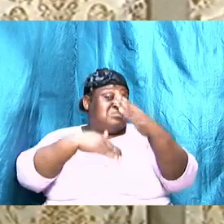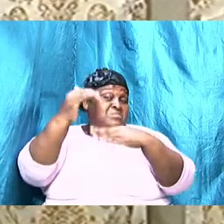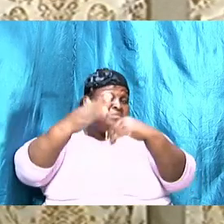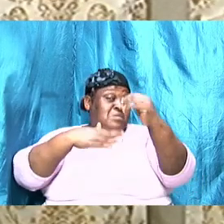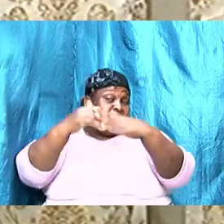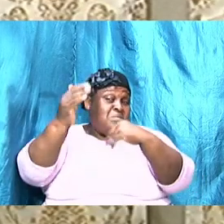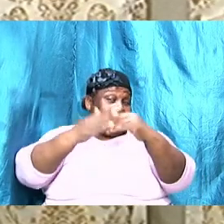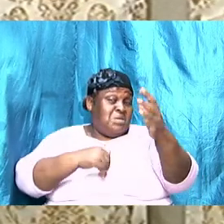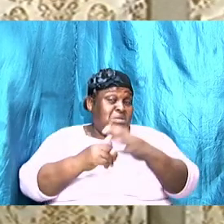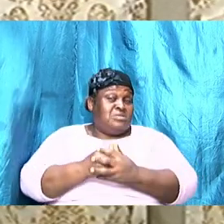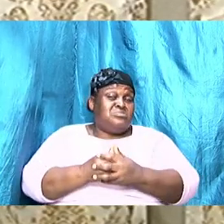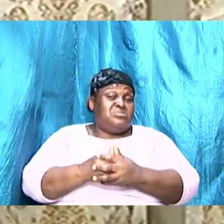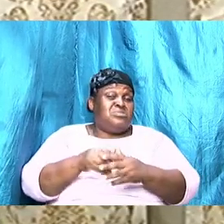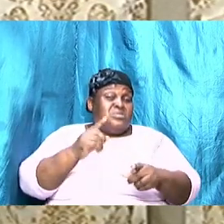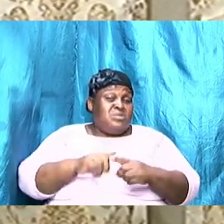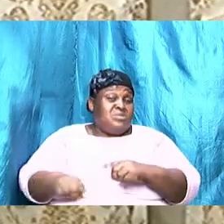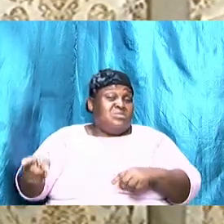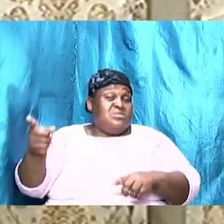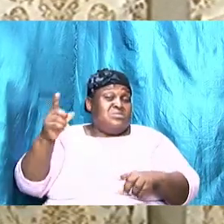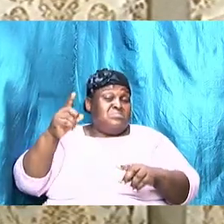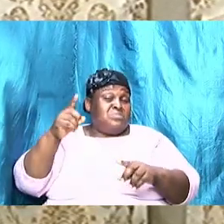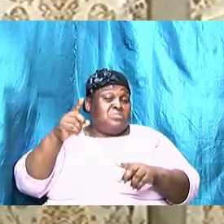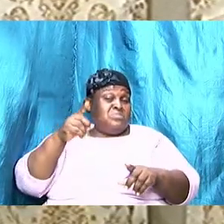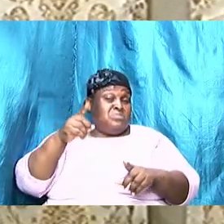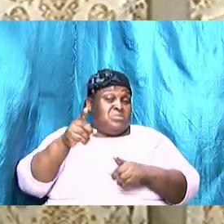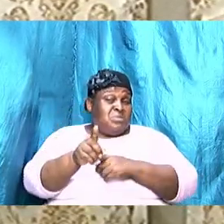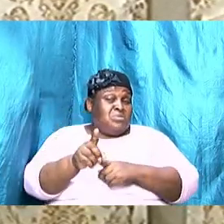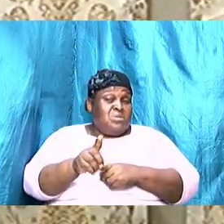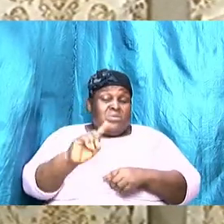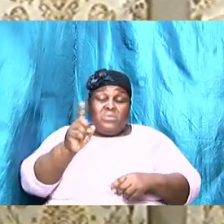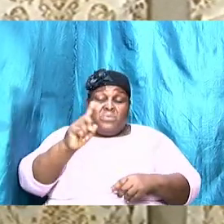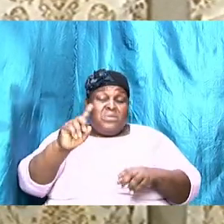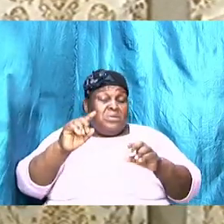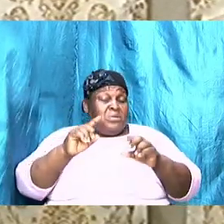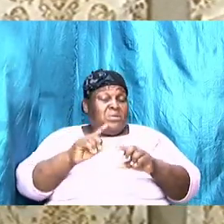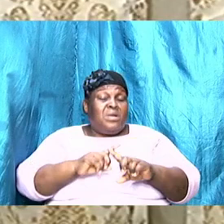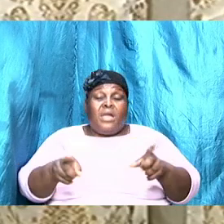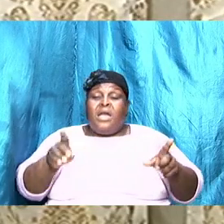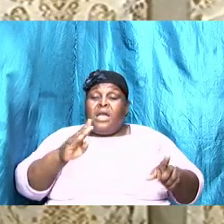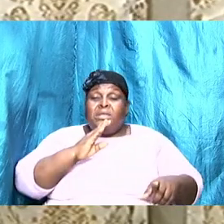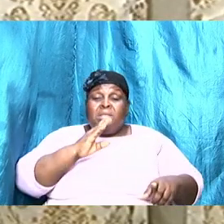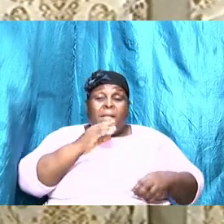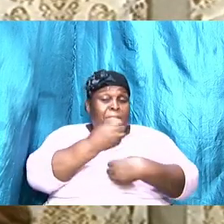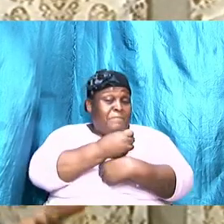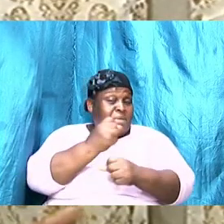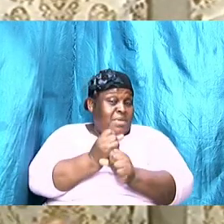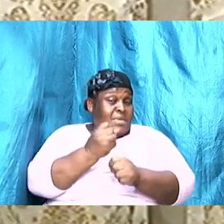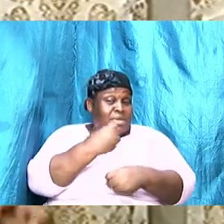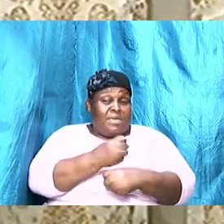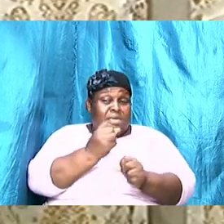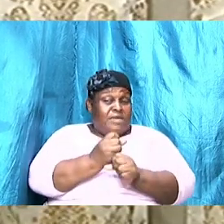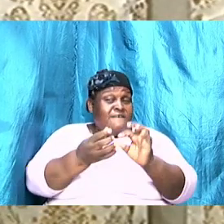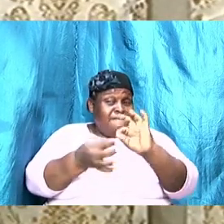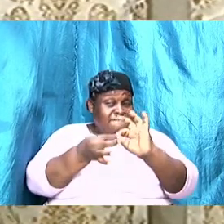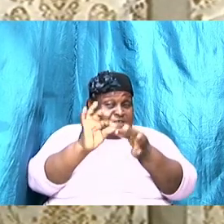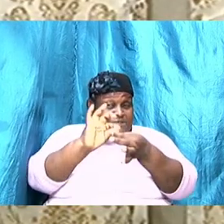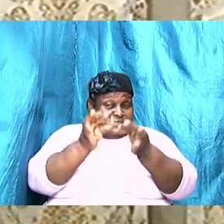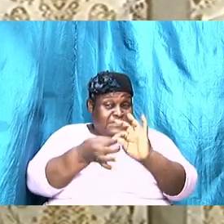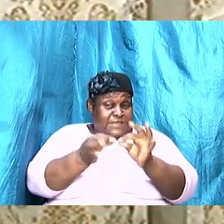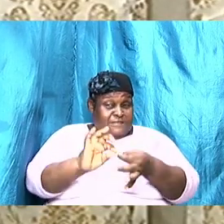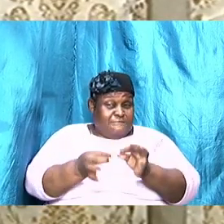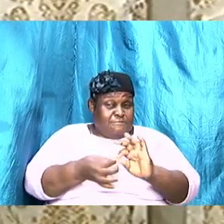where we cannot make adjustments to our way and our approach to doing things. We are